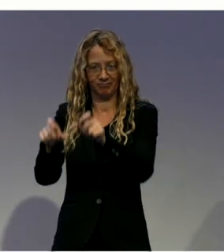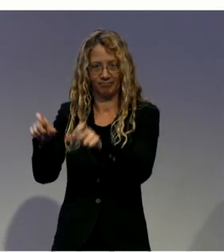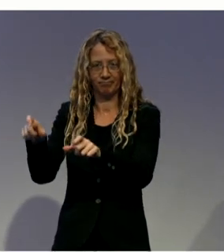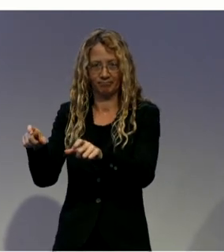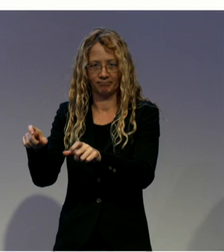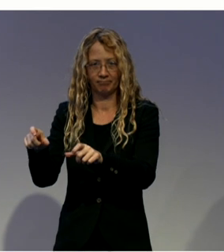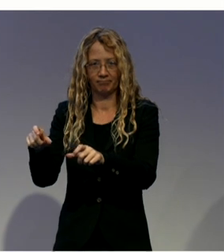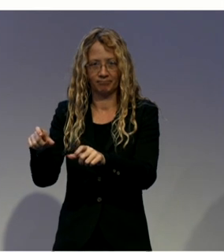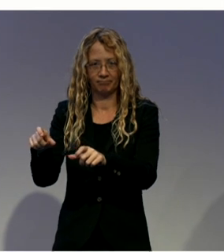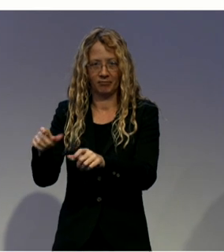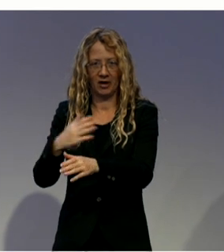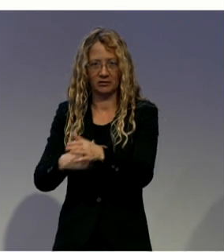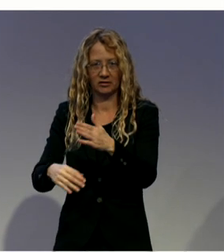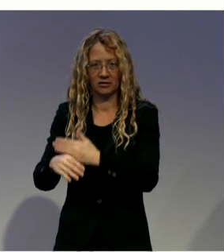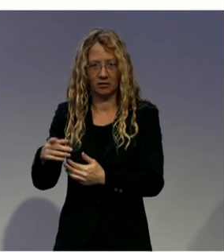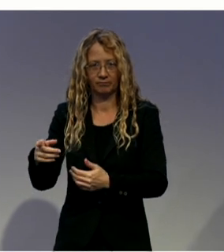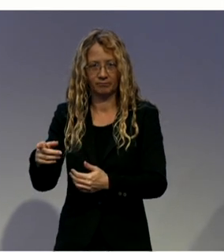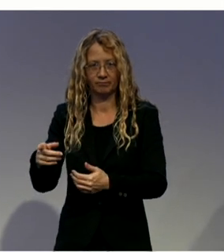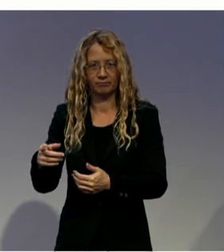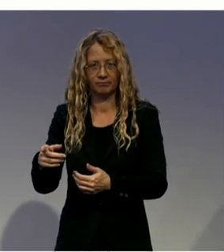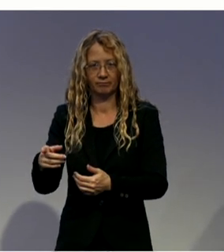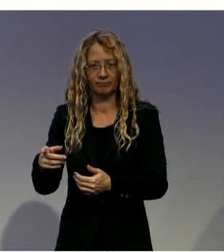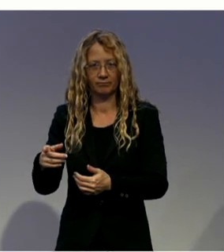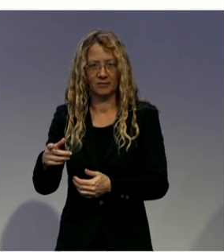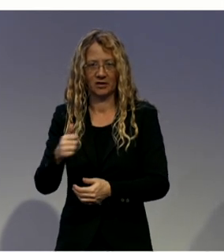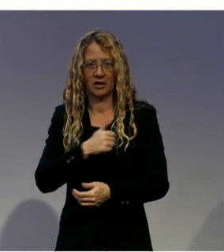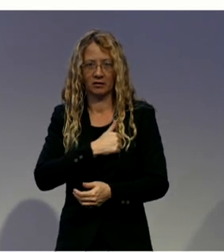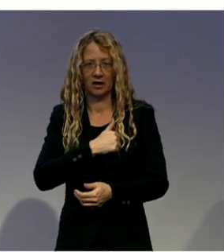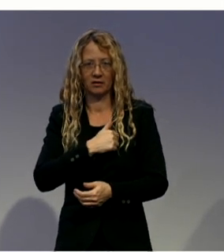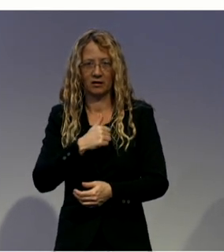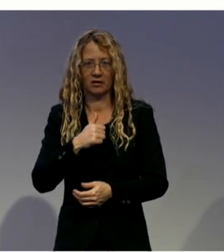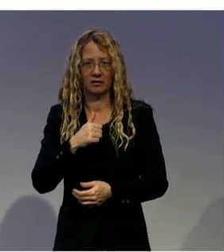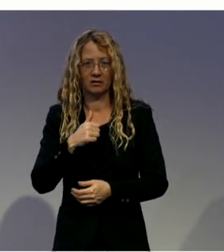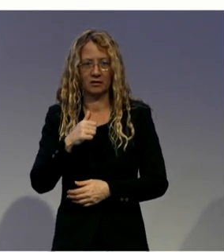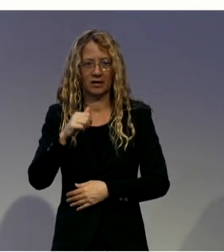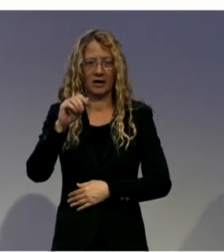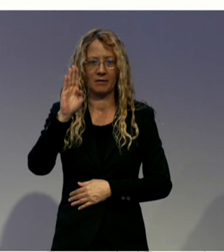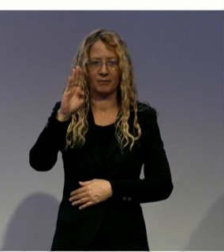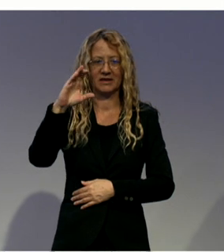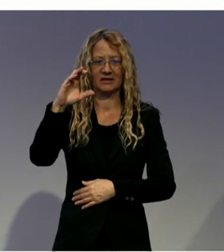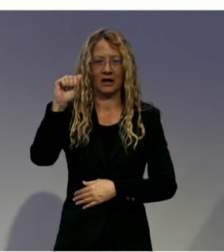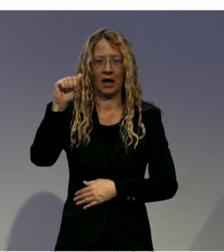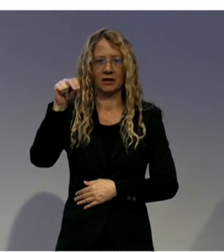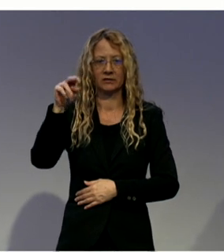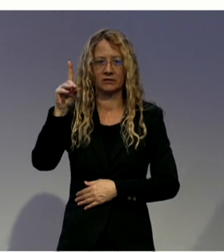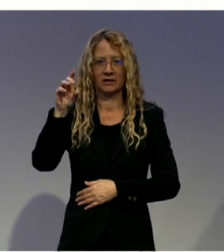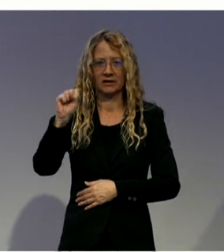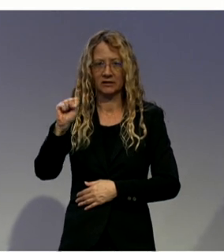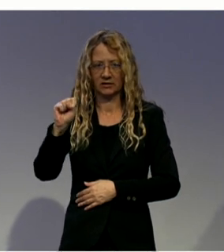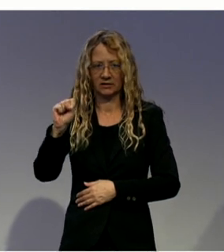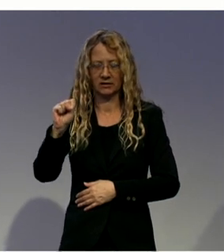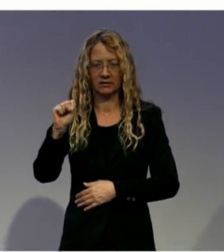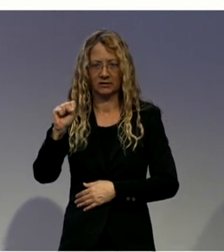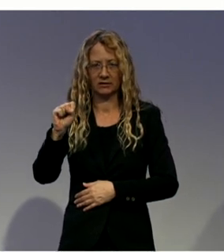organization is called BCANS for short. And we're going to be talking about indigenous disability. So, BCANS is an